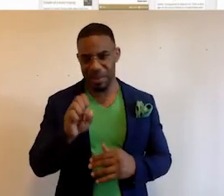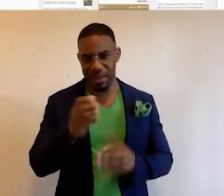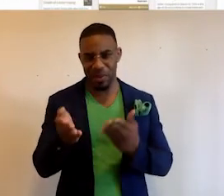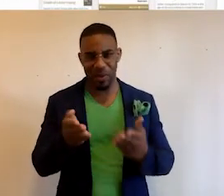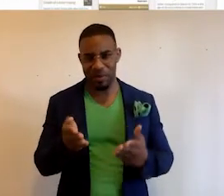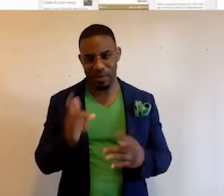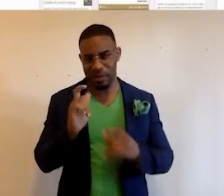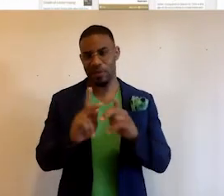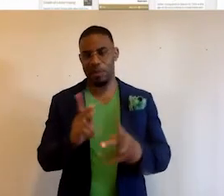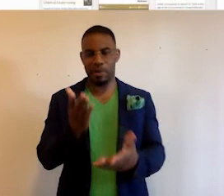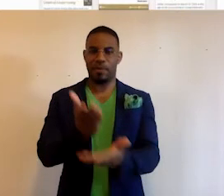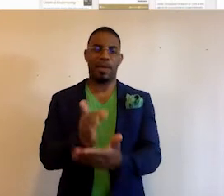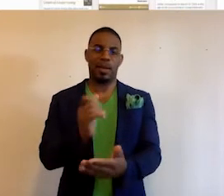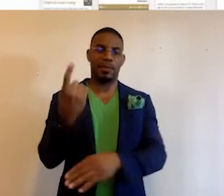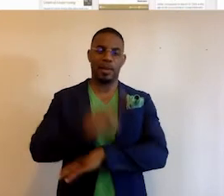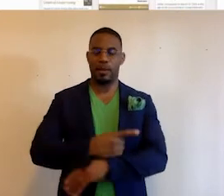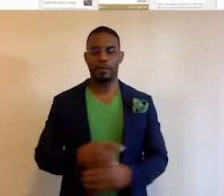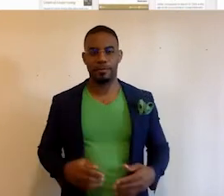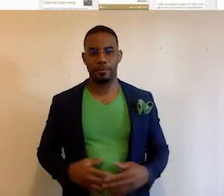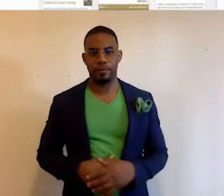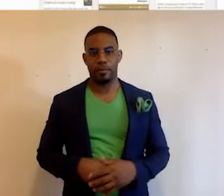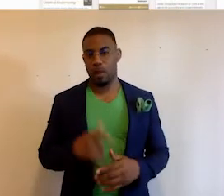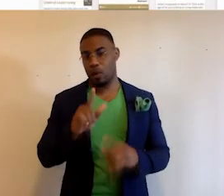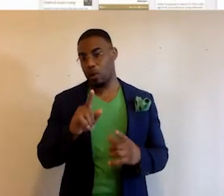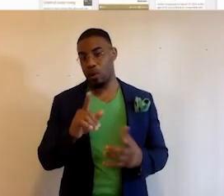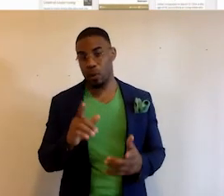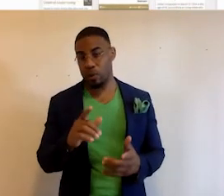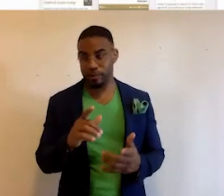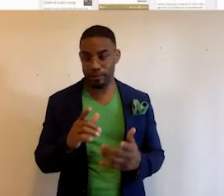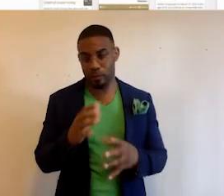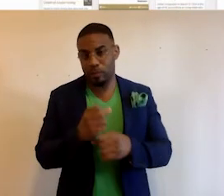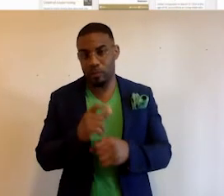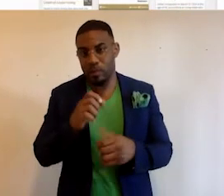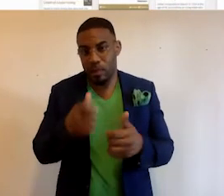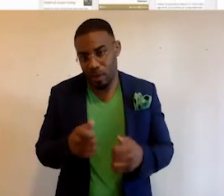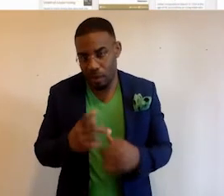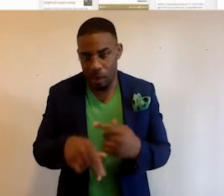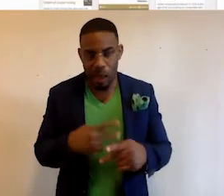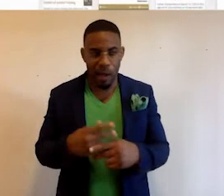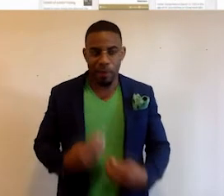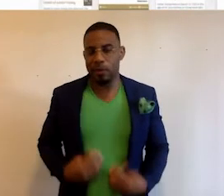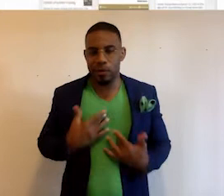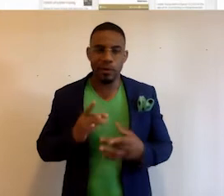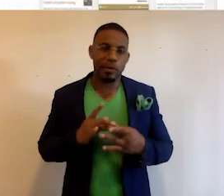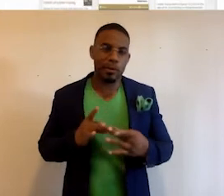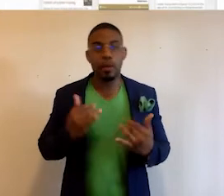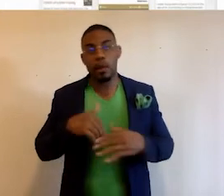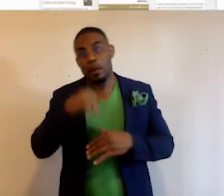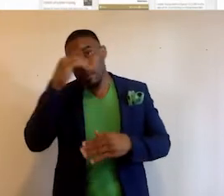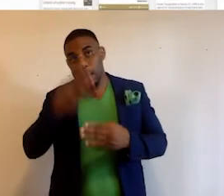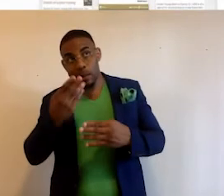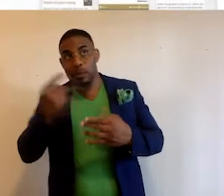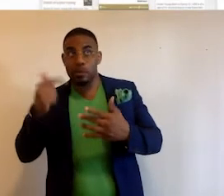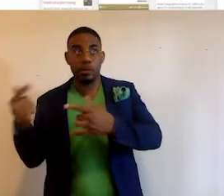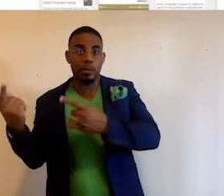of giving people a fact of the day where you would receive a text kind of inspirational saying, today in Black history,